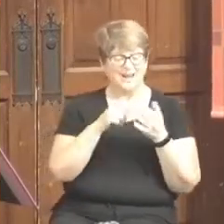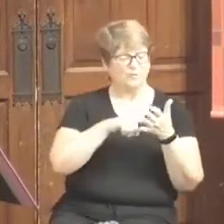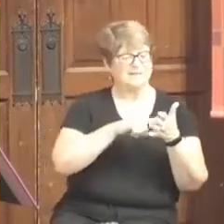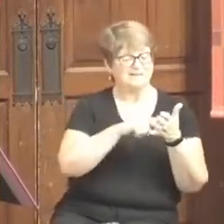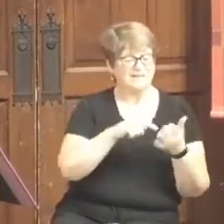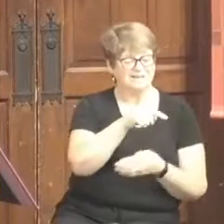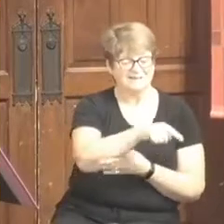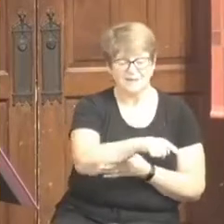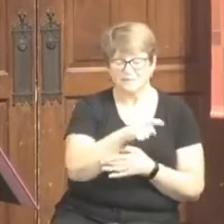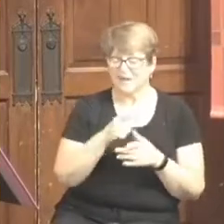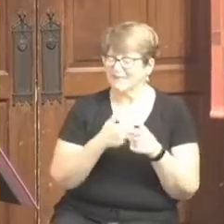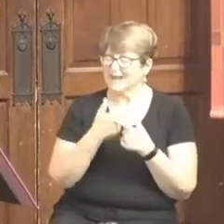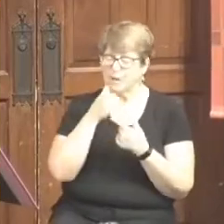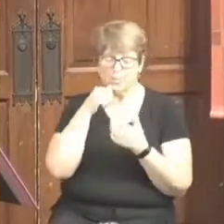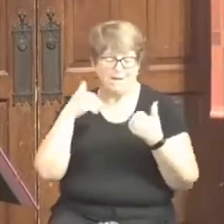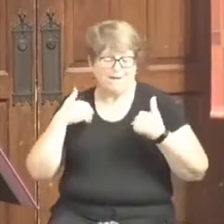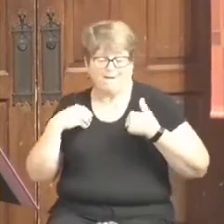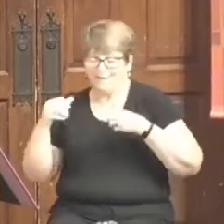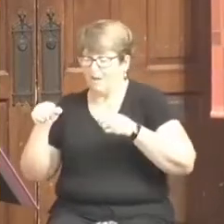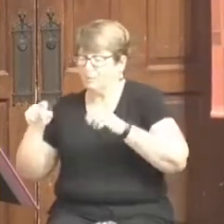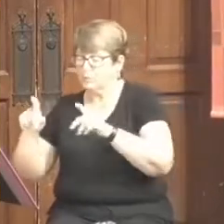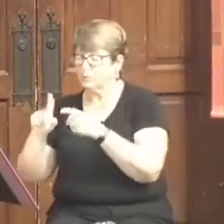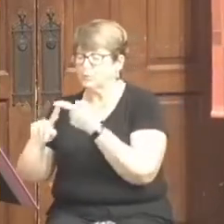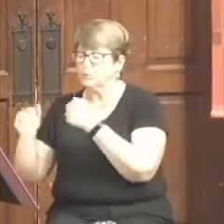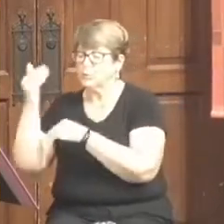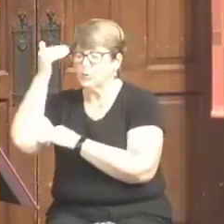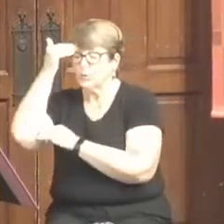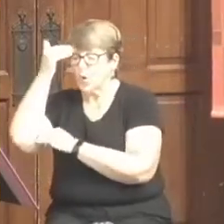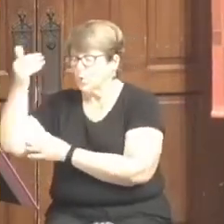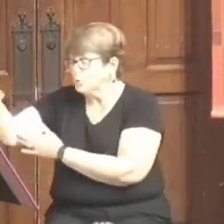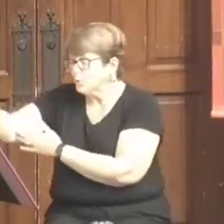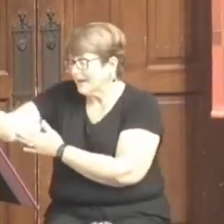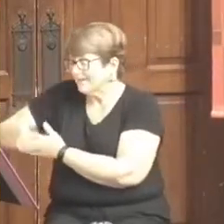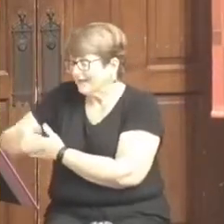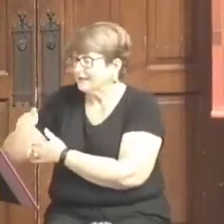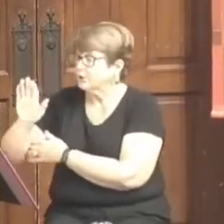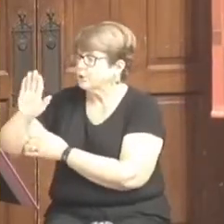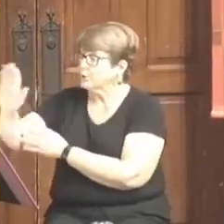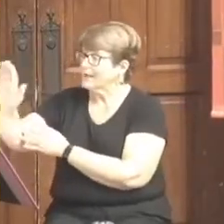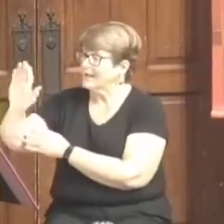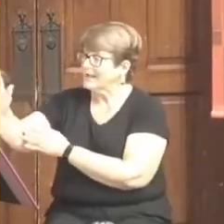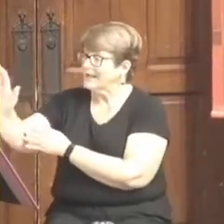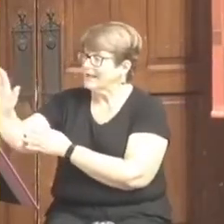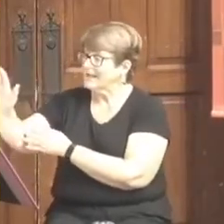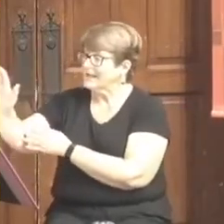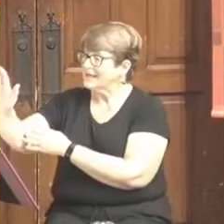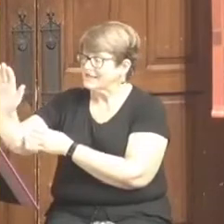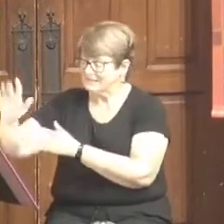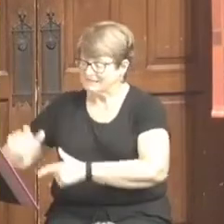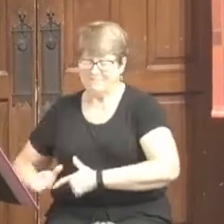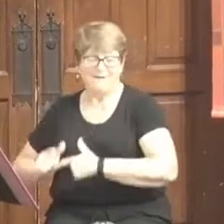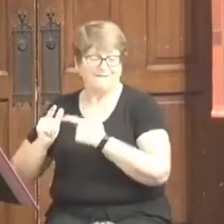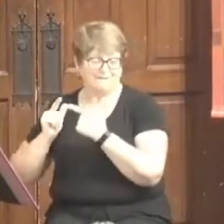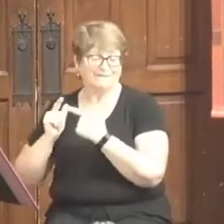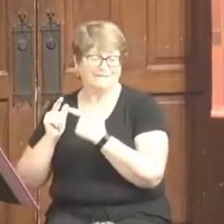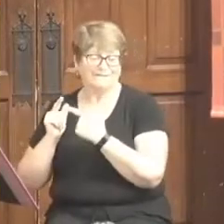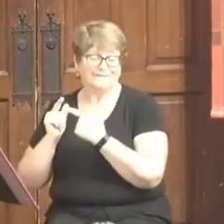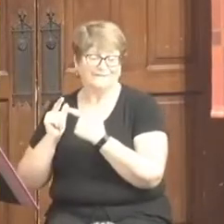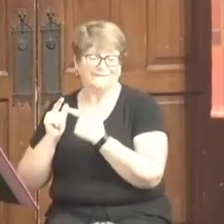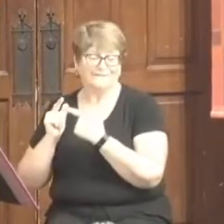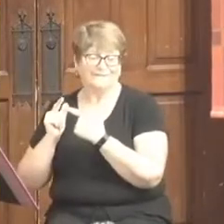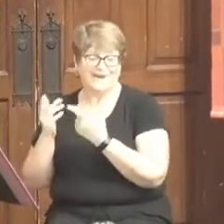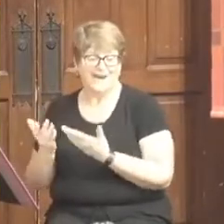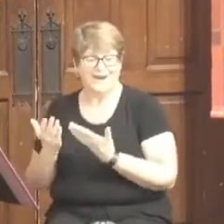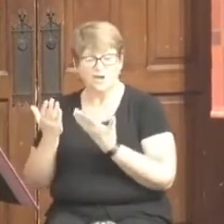had the opportunity to be invited into his story and his life. And I